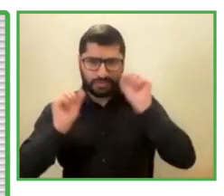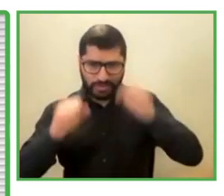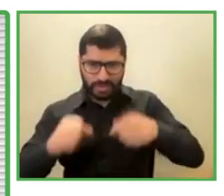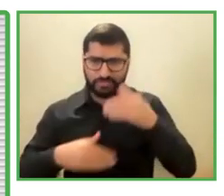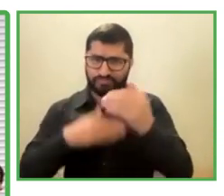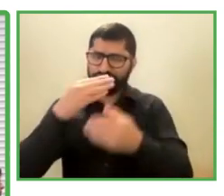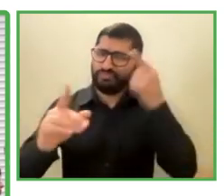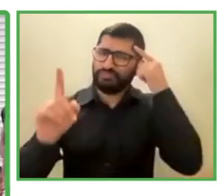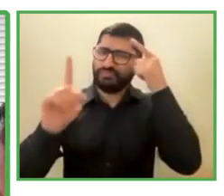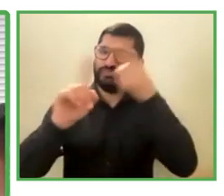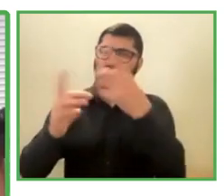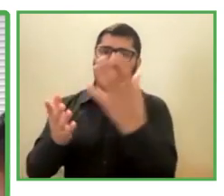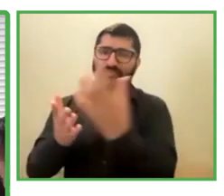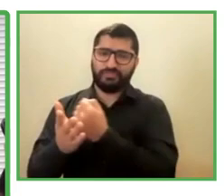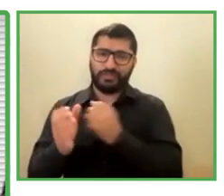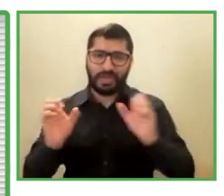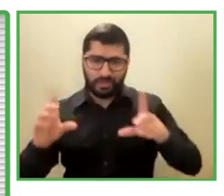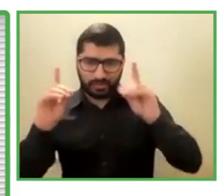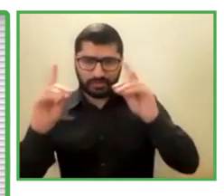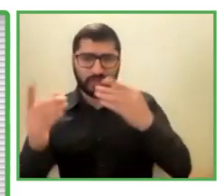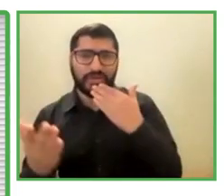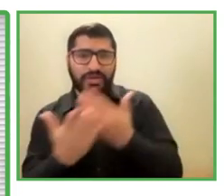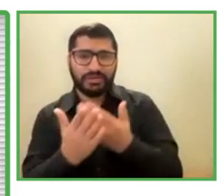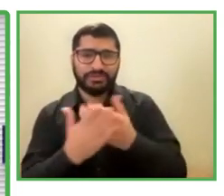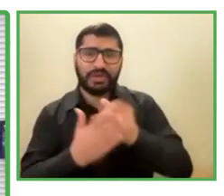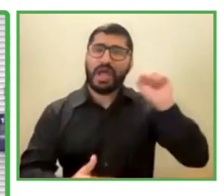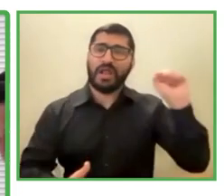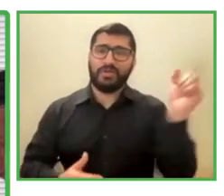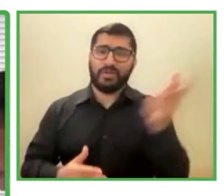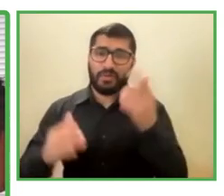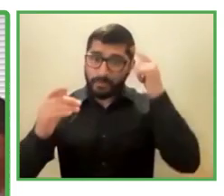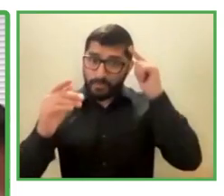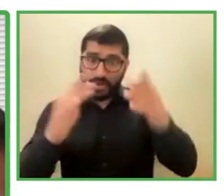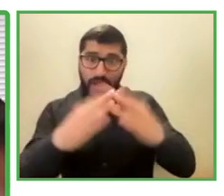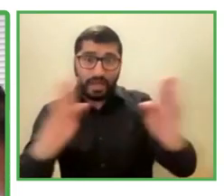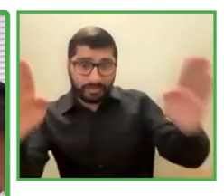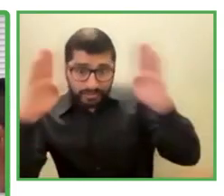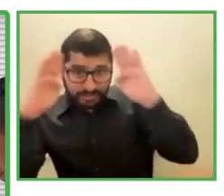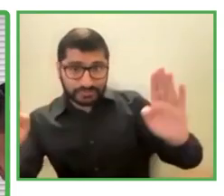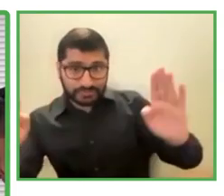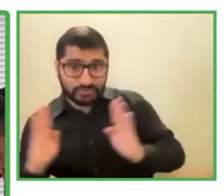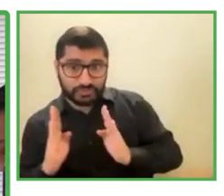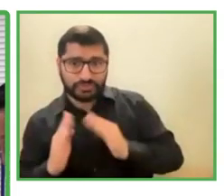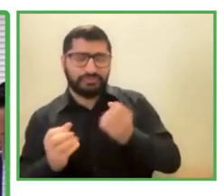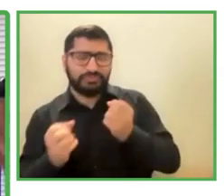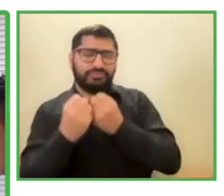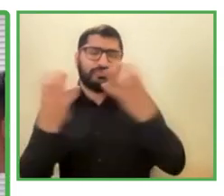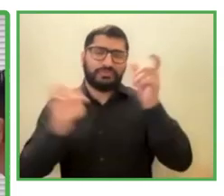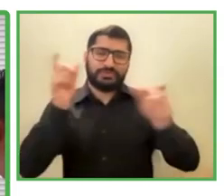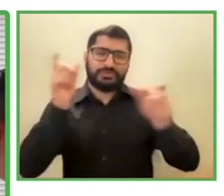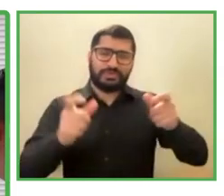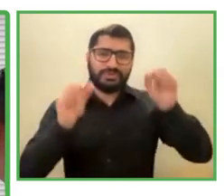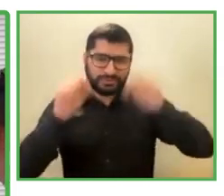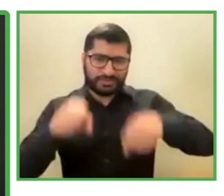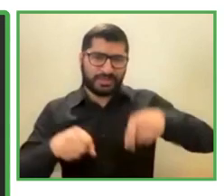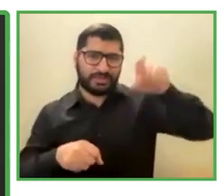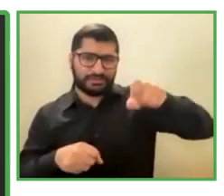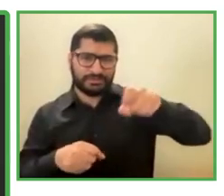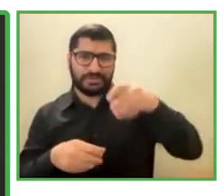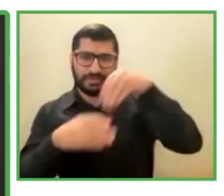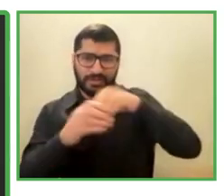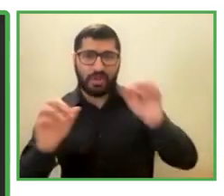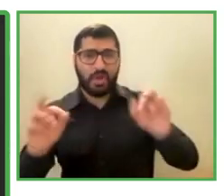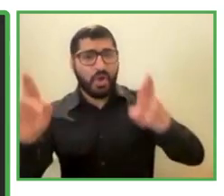And thank you very much for paying attention. And many people need to study, and